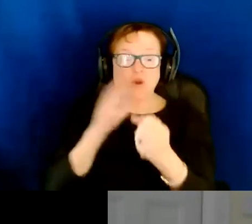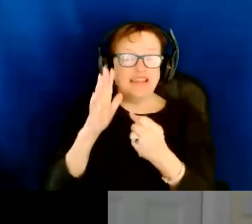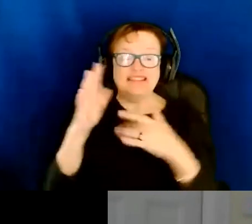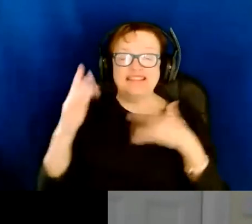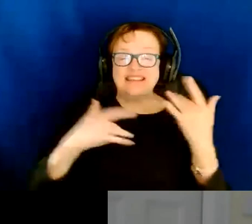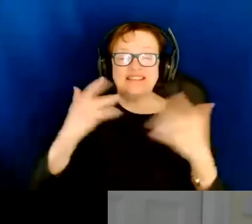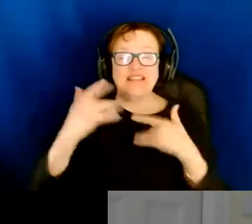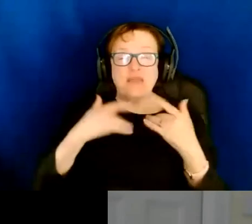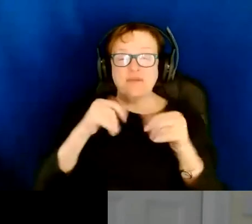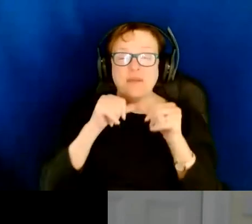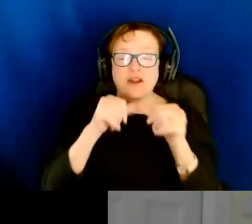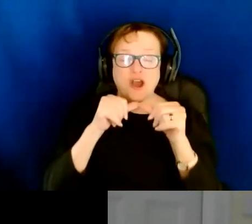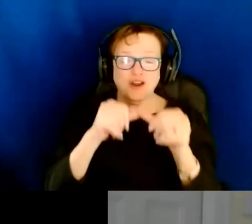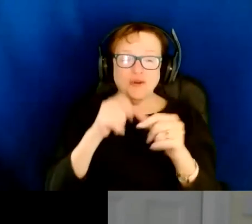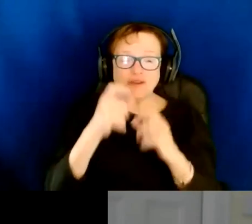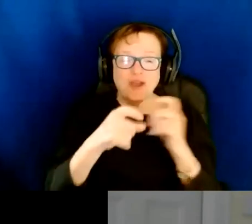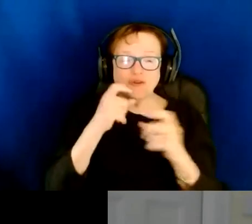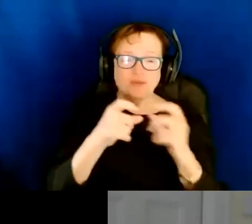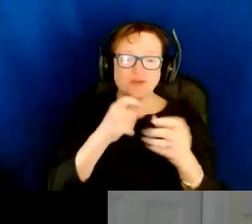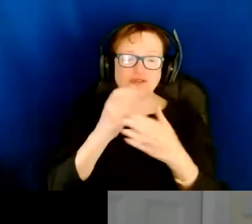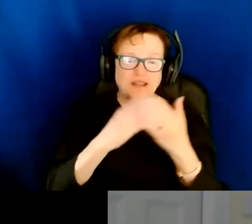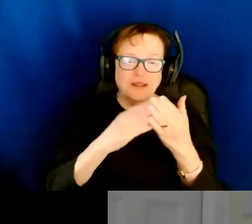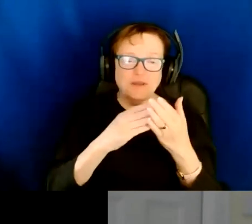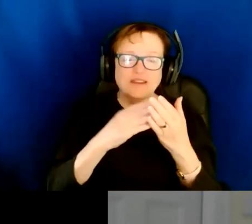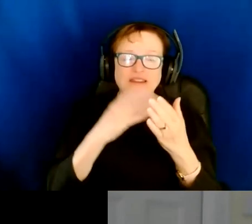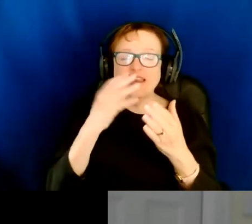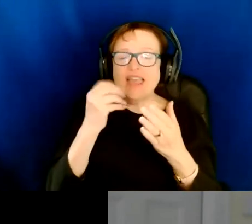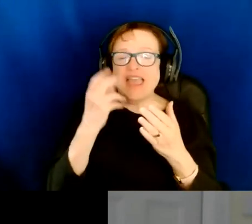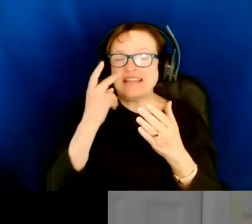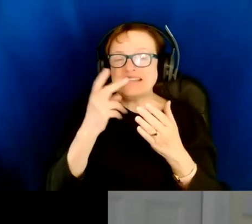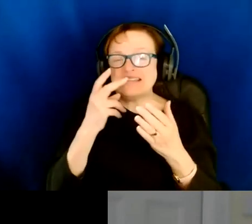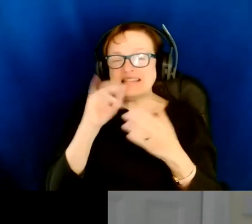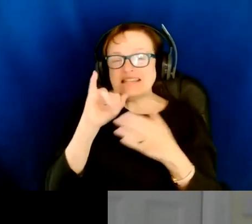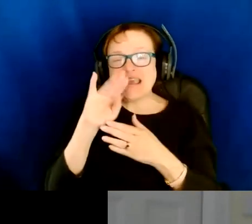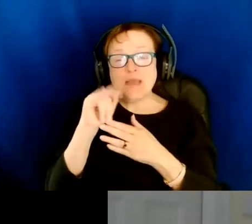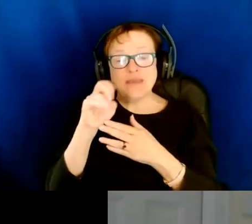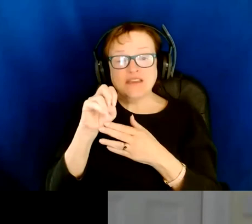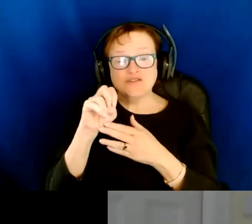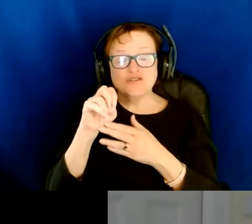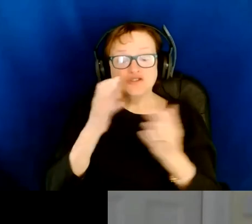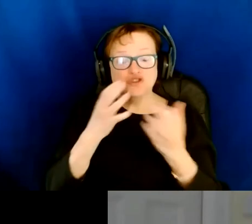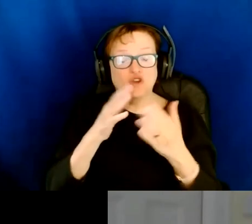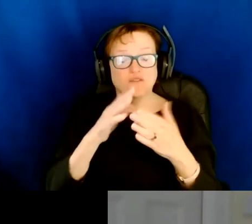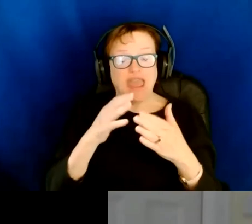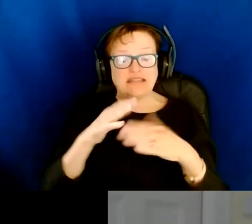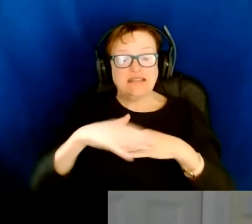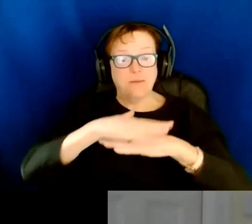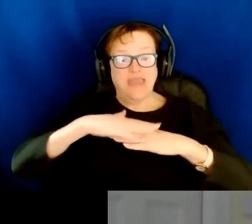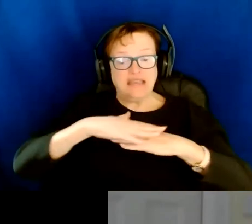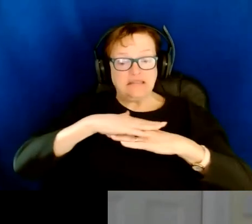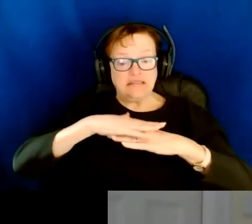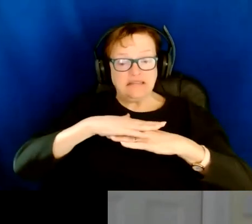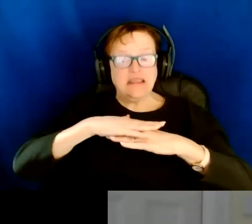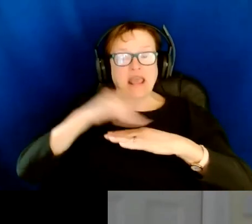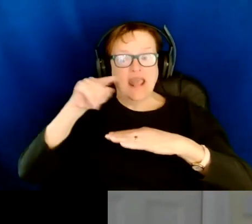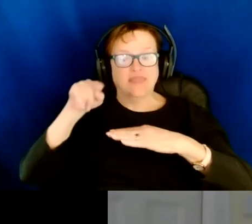contribution elements and opening it up and seeing image serve as a basis for others to build upon and develop their